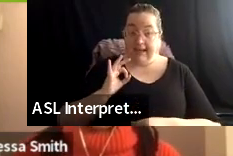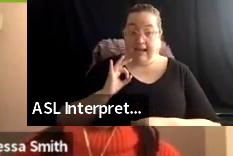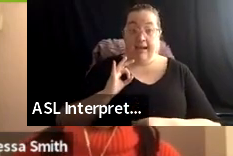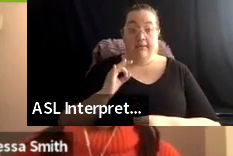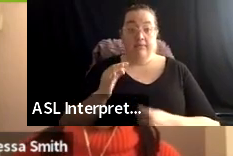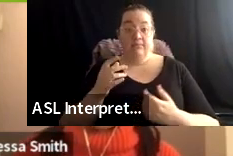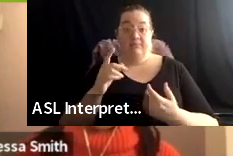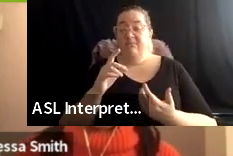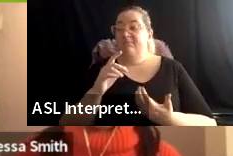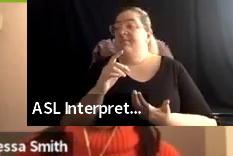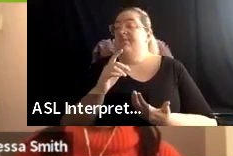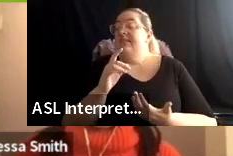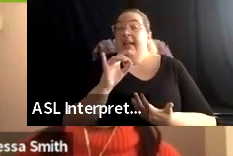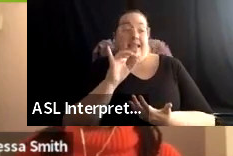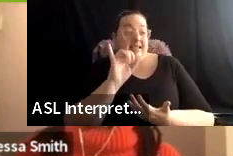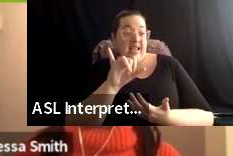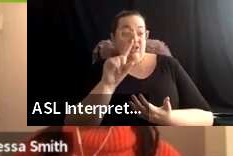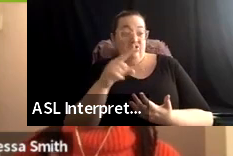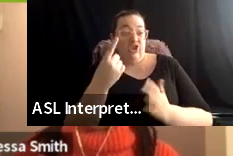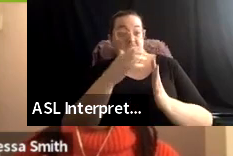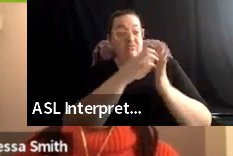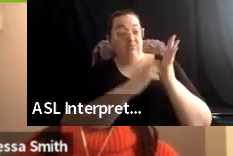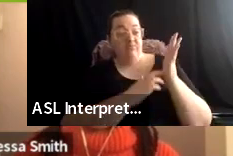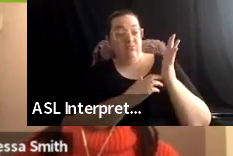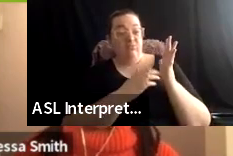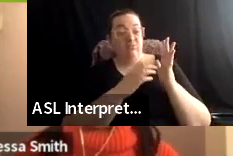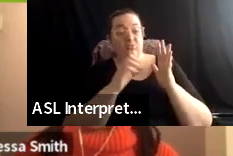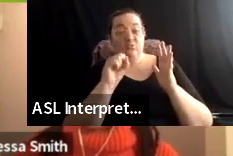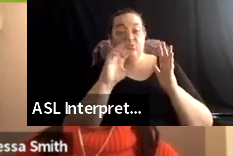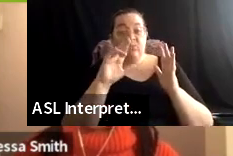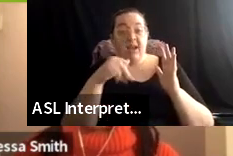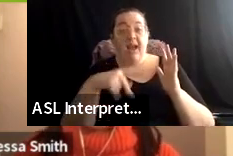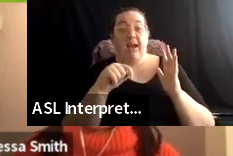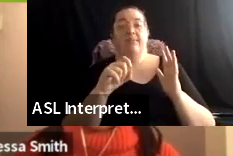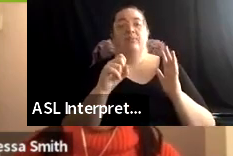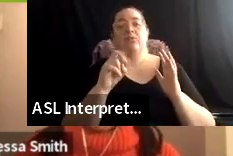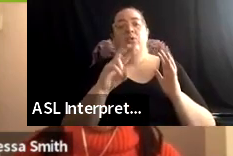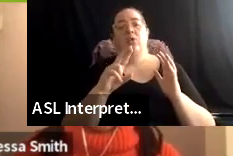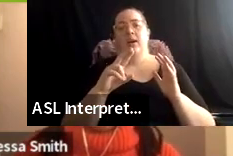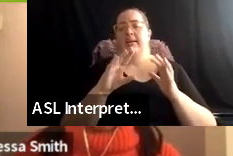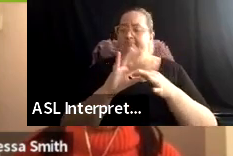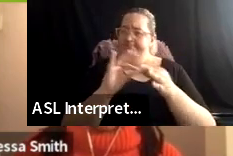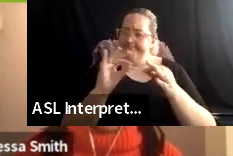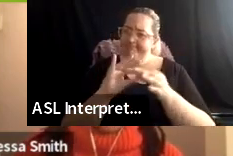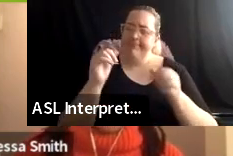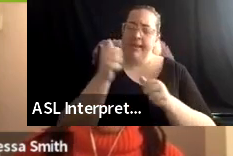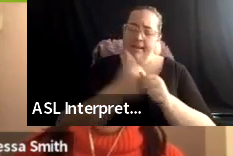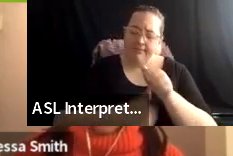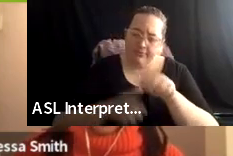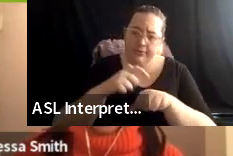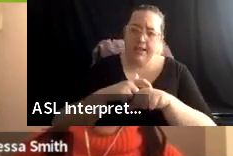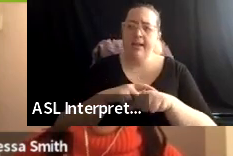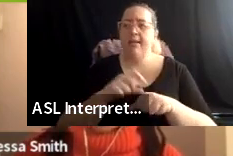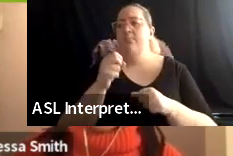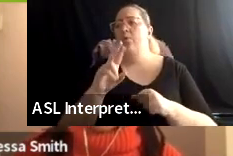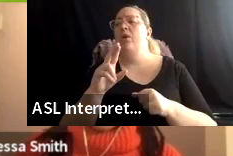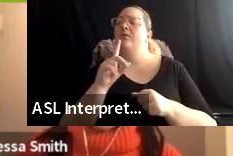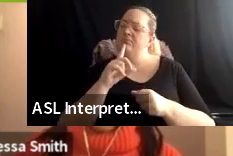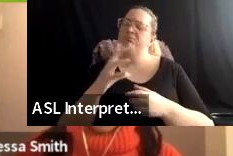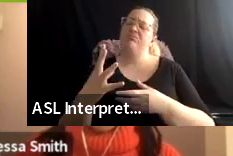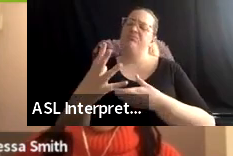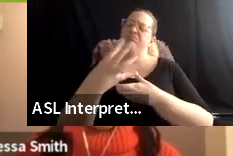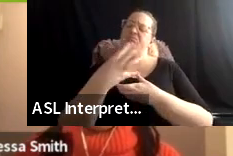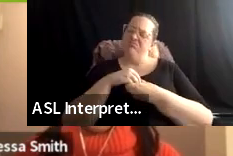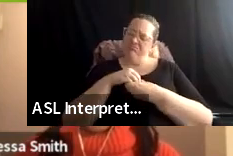statement that's read each time? Um, or is it recorded? Is it embodied? Um, yeah. we also ask,